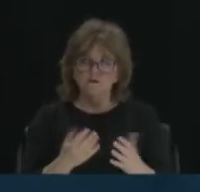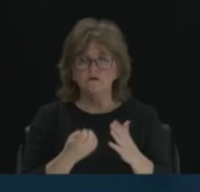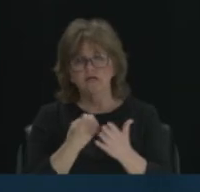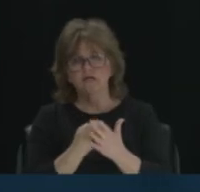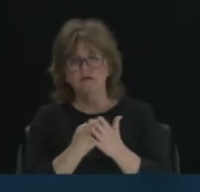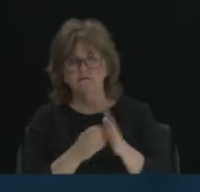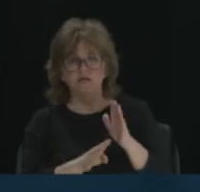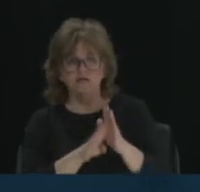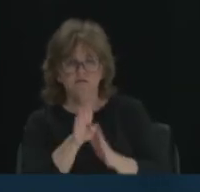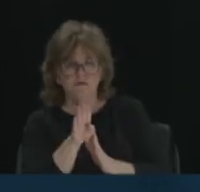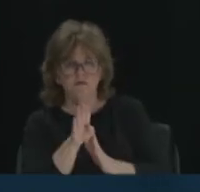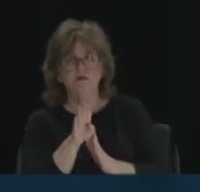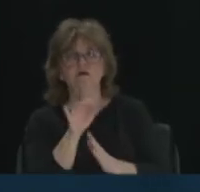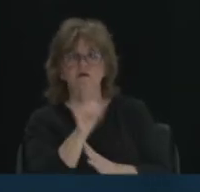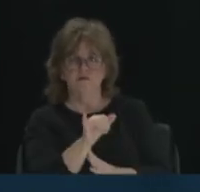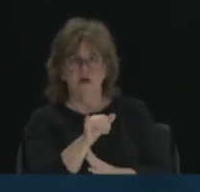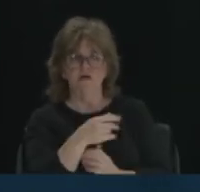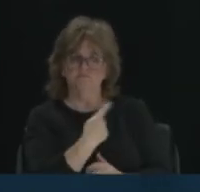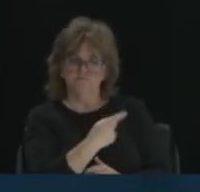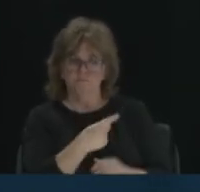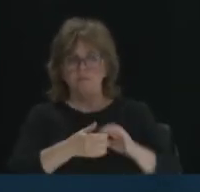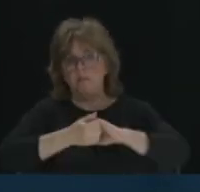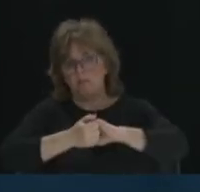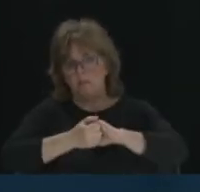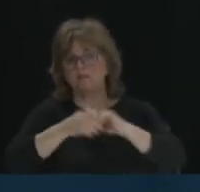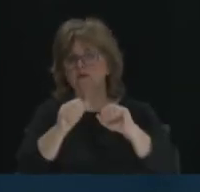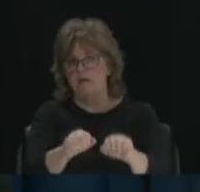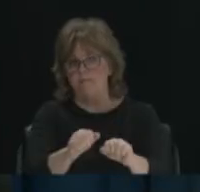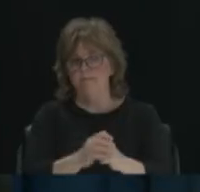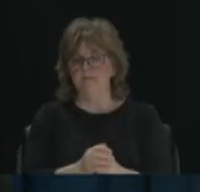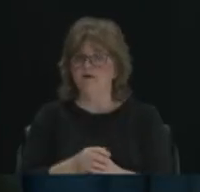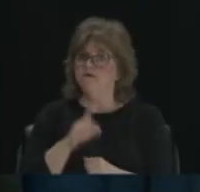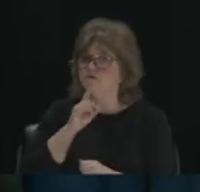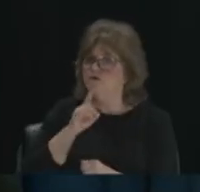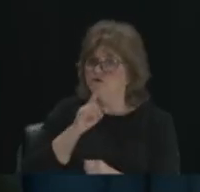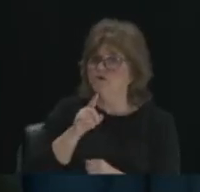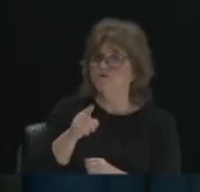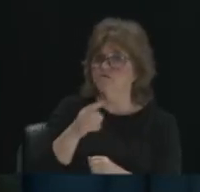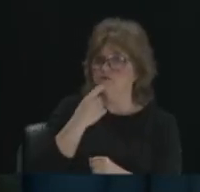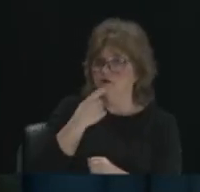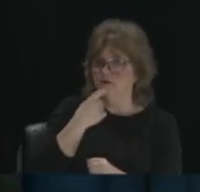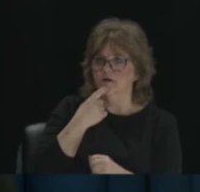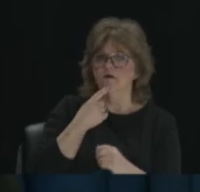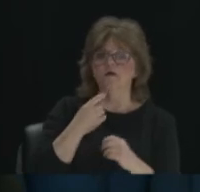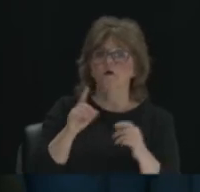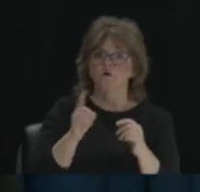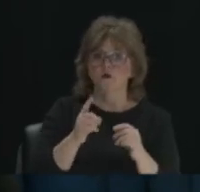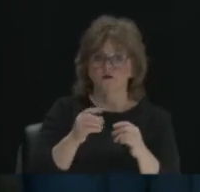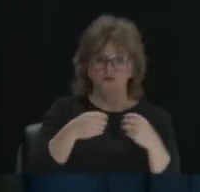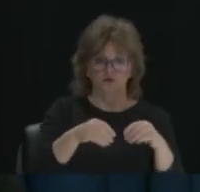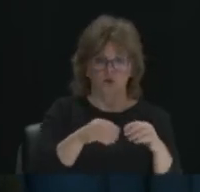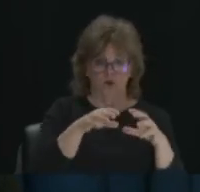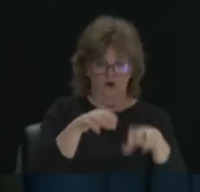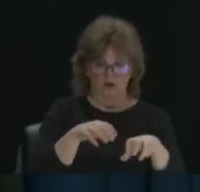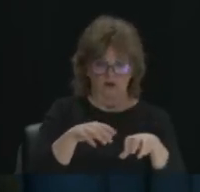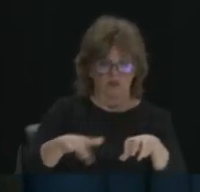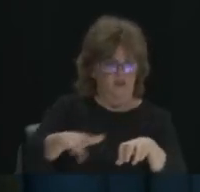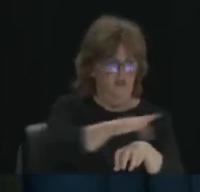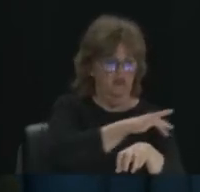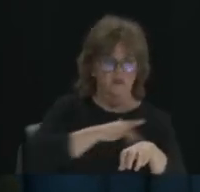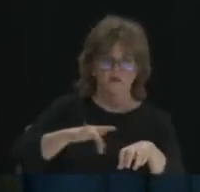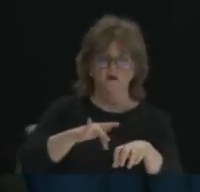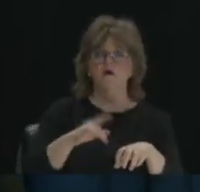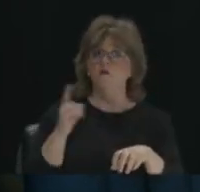development, that's something that we can definitely partner on as well. For sure. You mentioned the food deserts. And of course, Amaha Selassie, a colleague of mine from